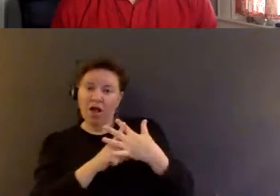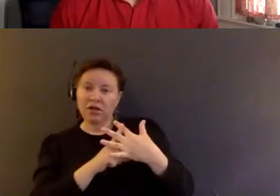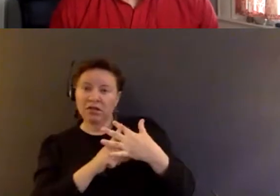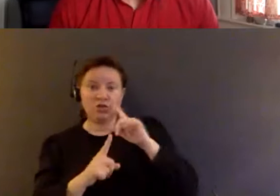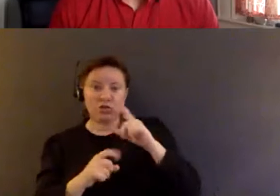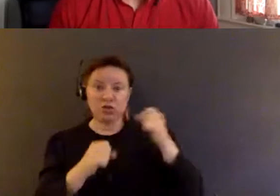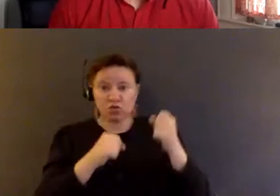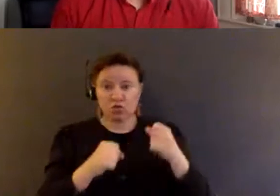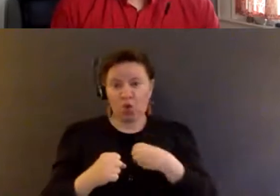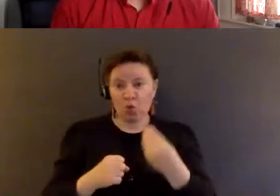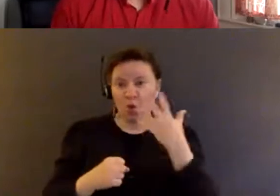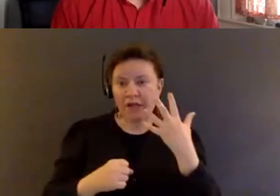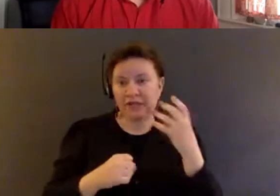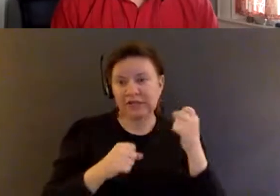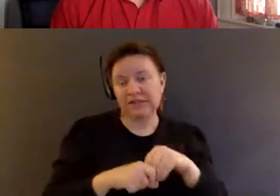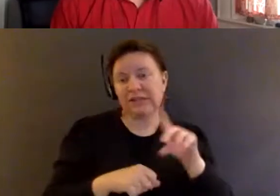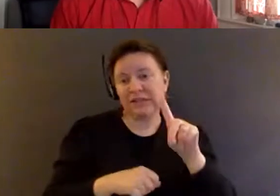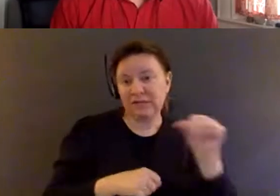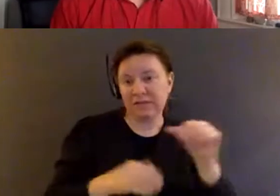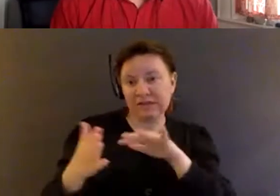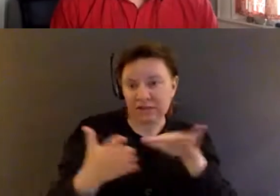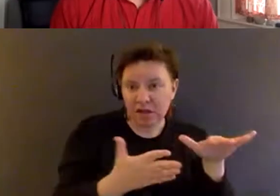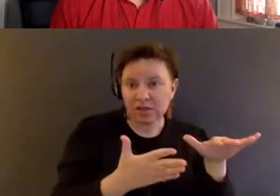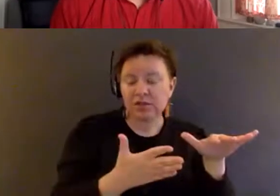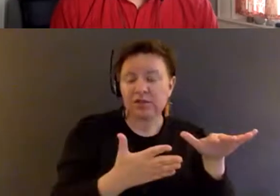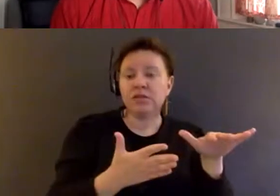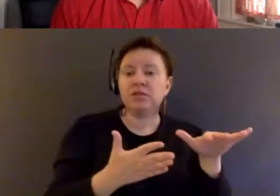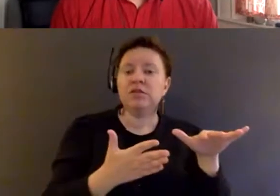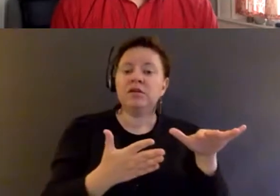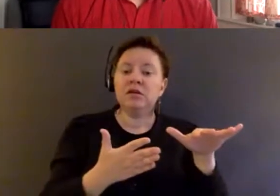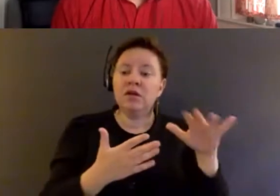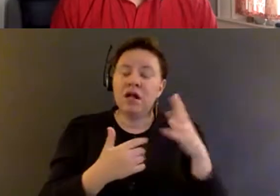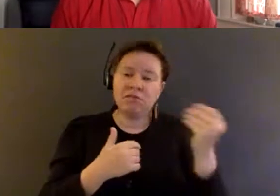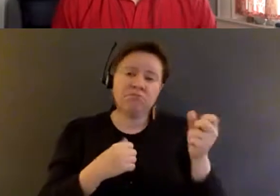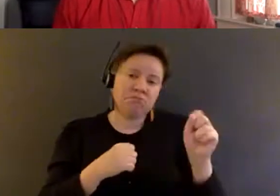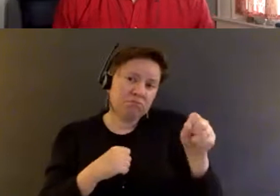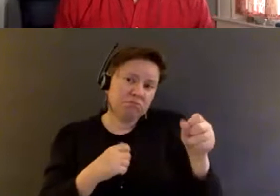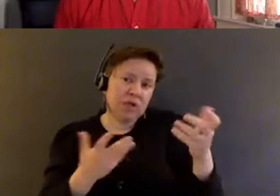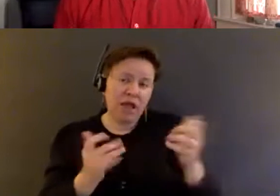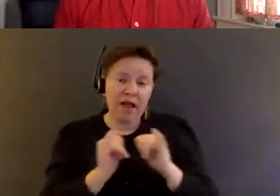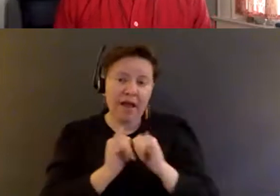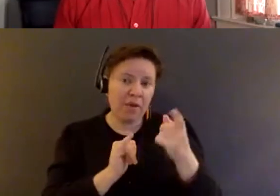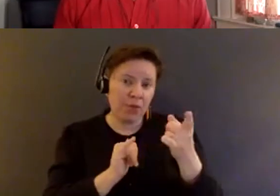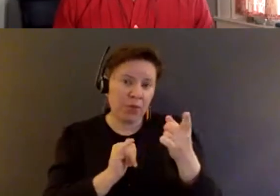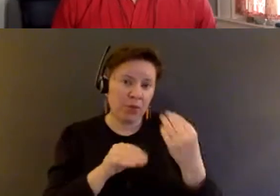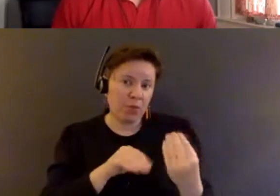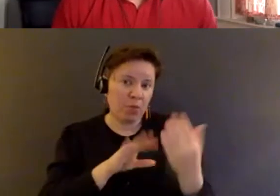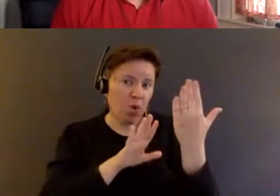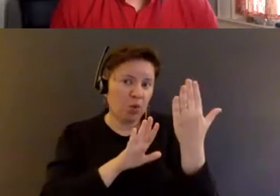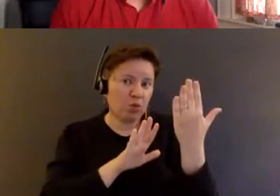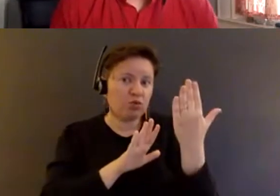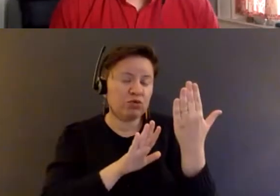strong whiteness in disability studies. Um, and, um, yeah, just like, how do you approach, um,